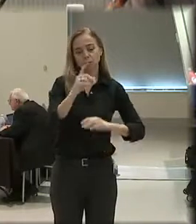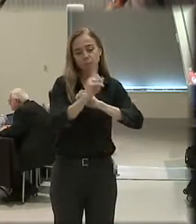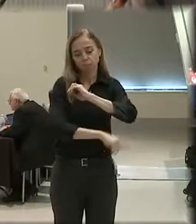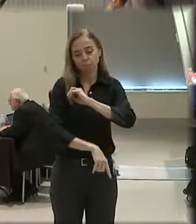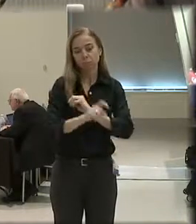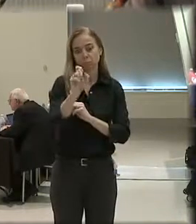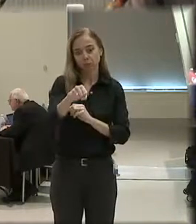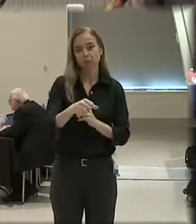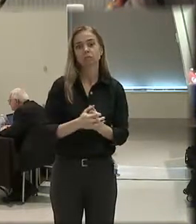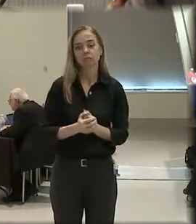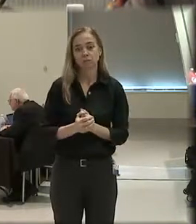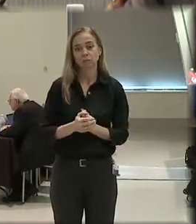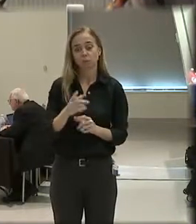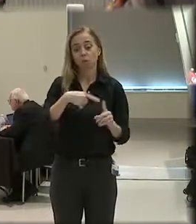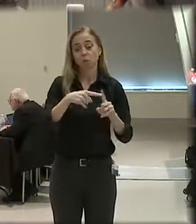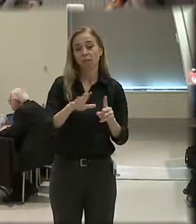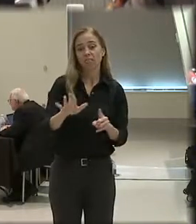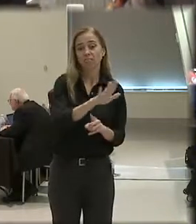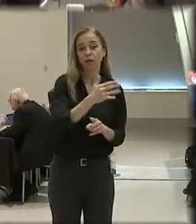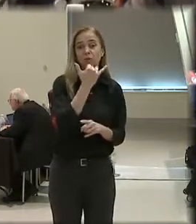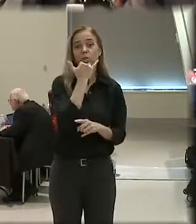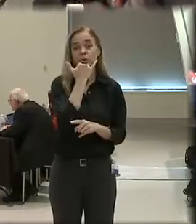for when officers are wrong.